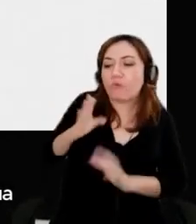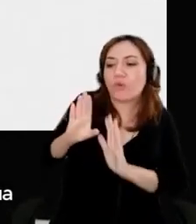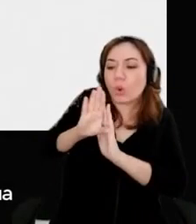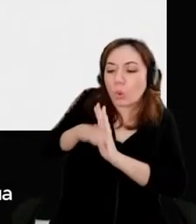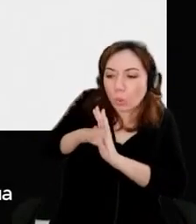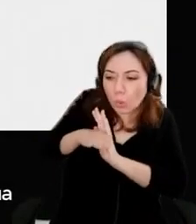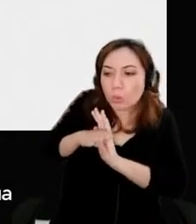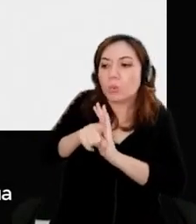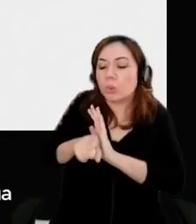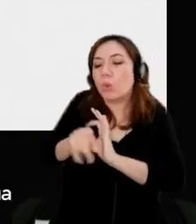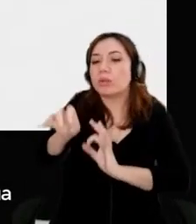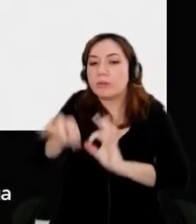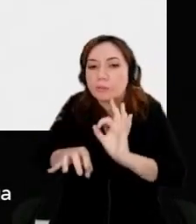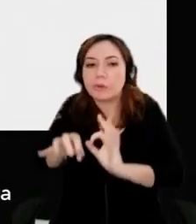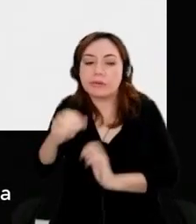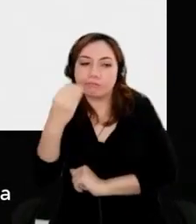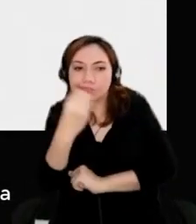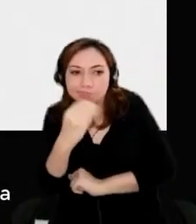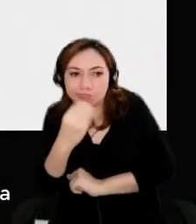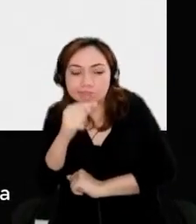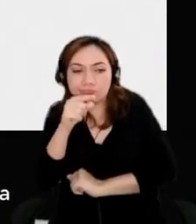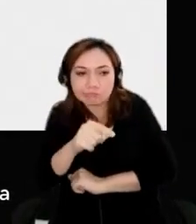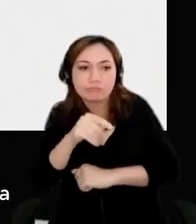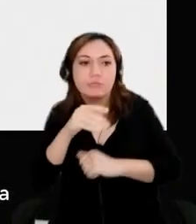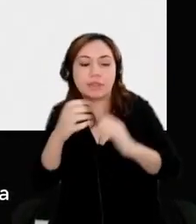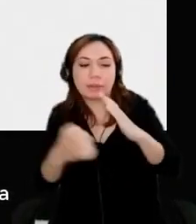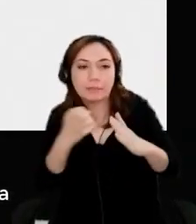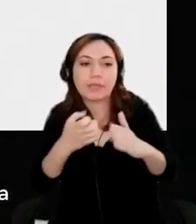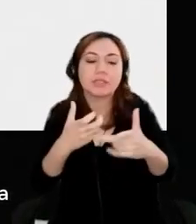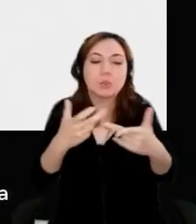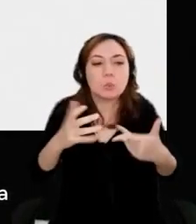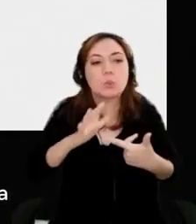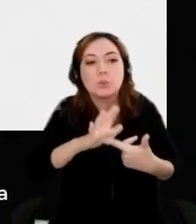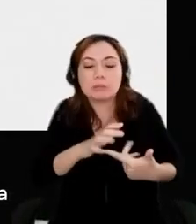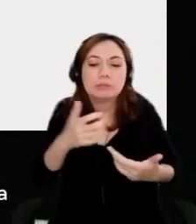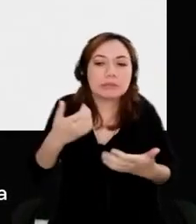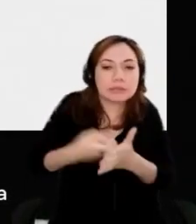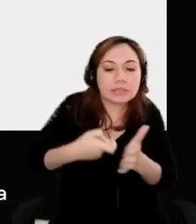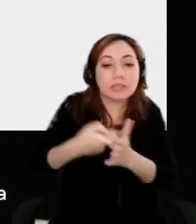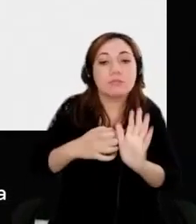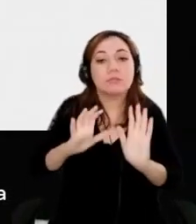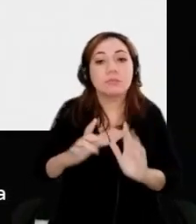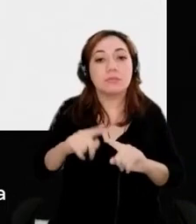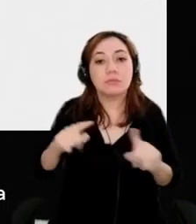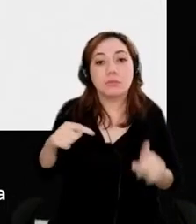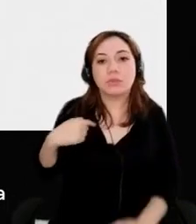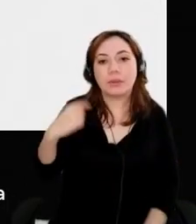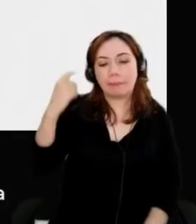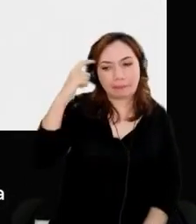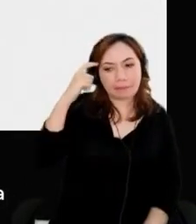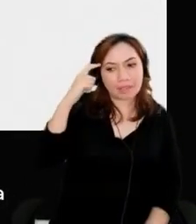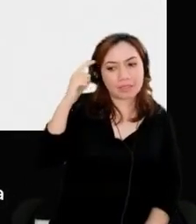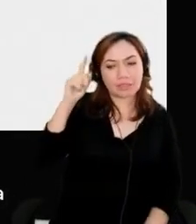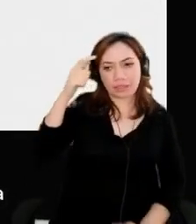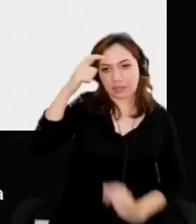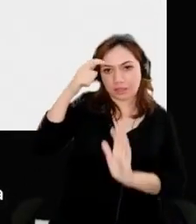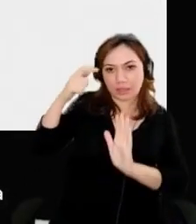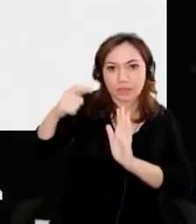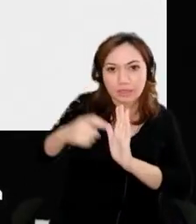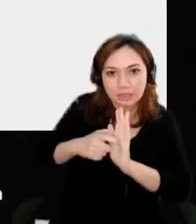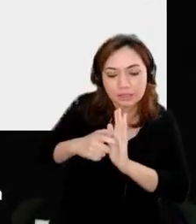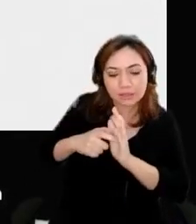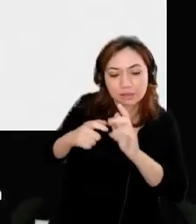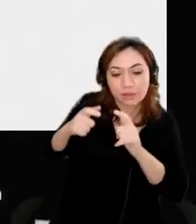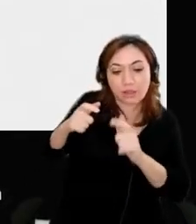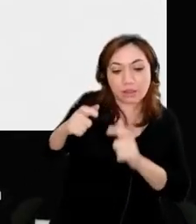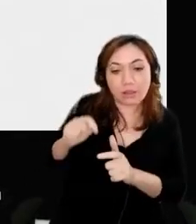the enterprise. But when I start thinking about the stack of AI, so at the bottom I have, you know, you